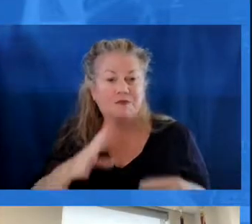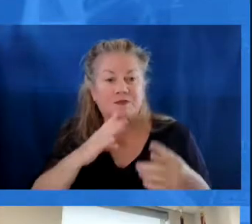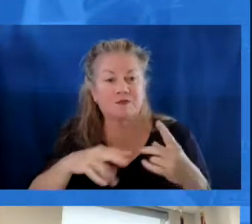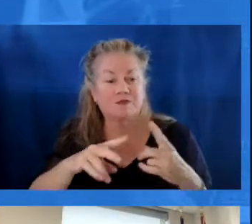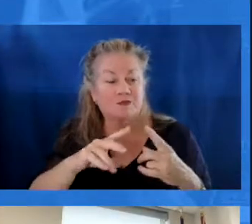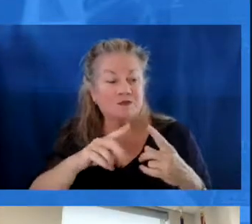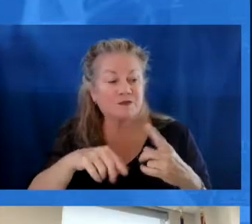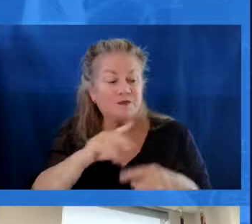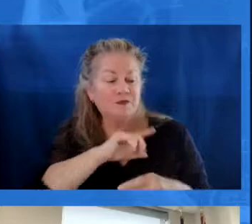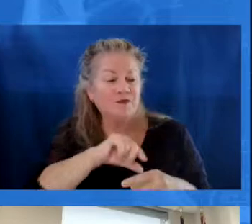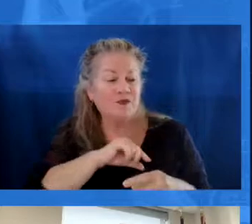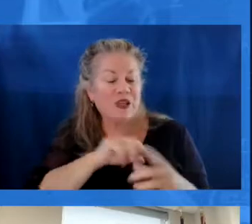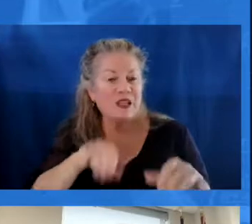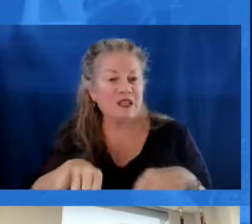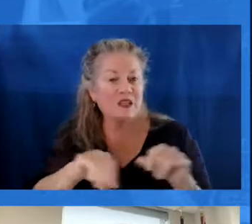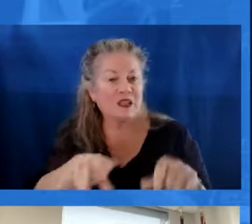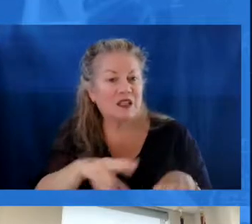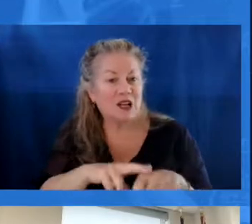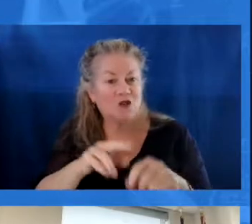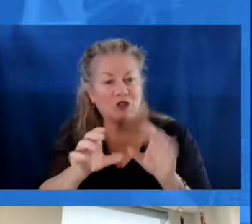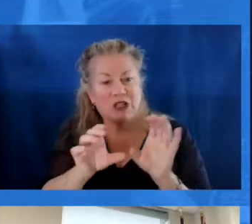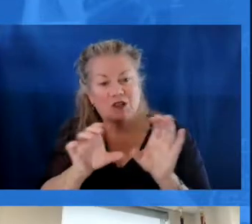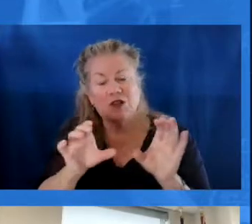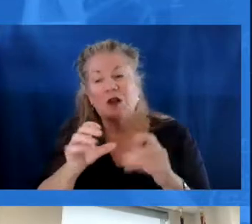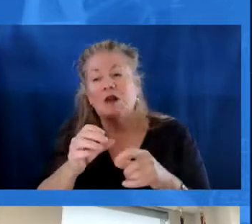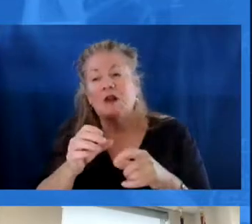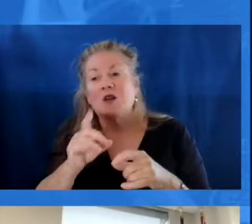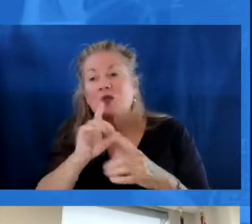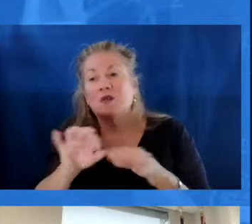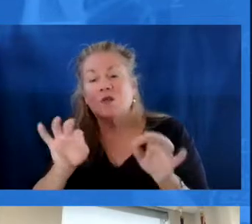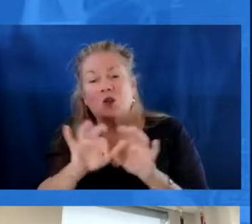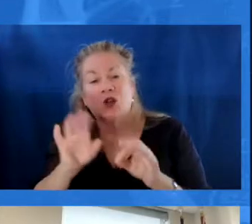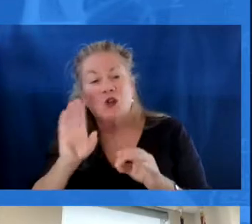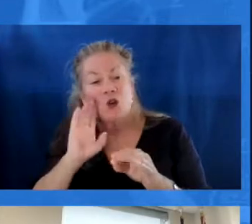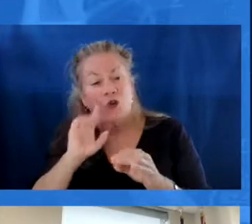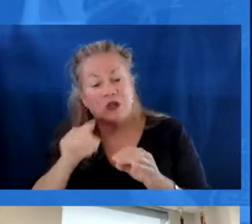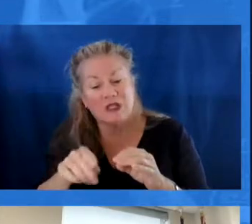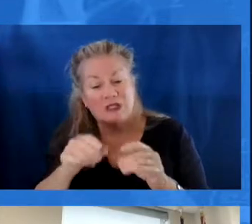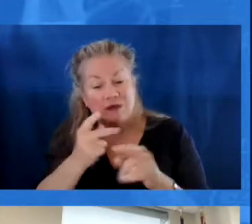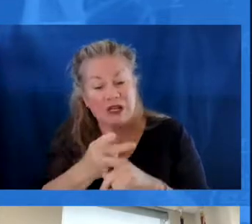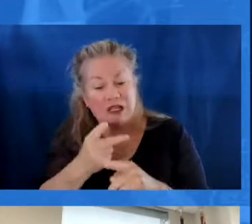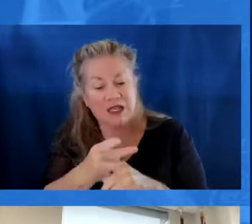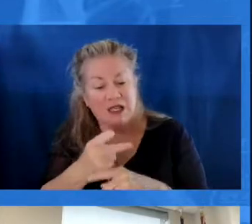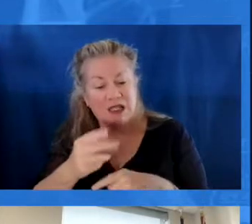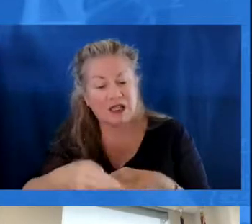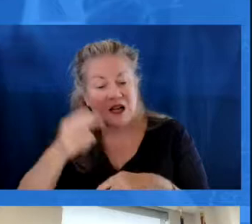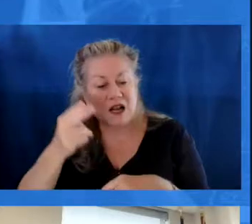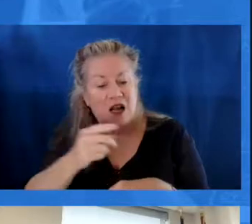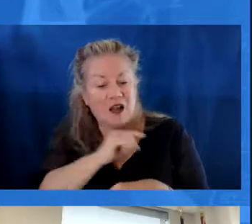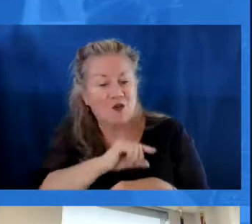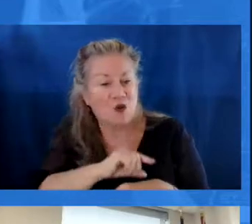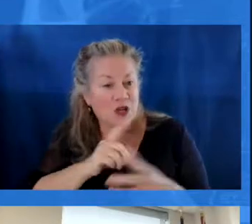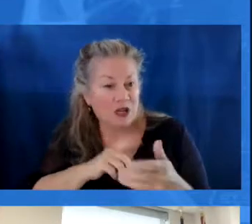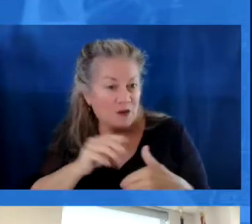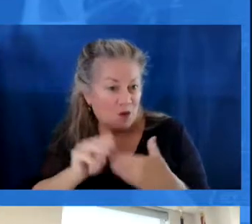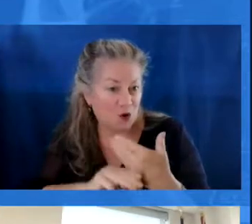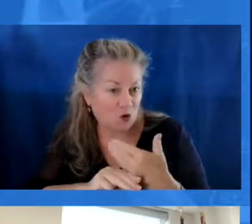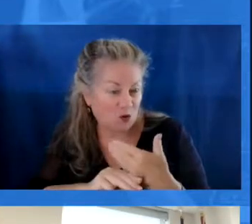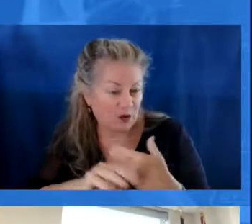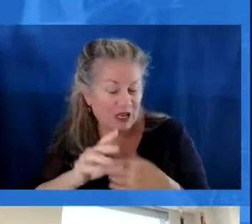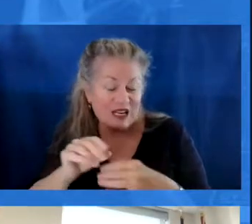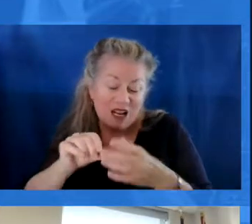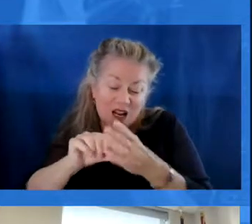little bit about the quality standards and the national credentials, but it really is important to note that this is maintaining high quality